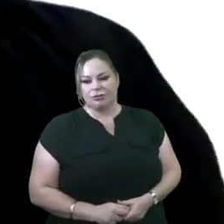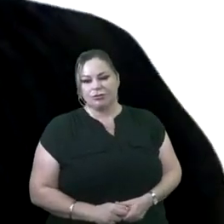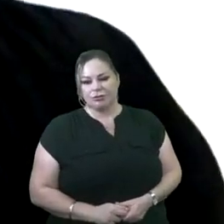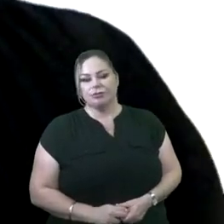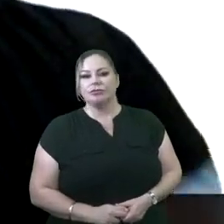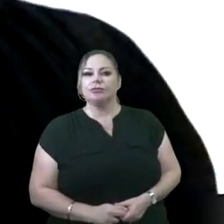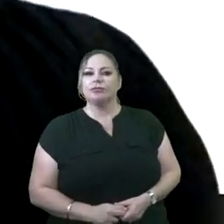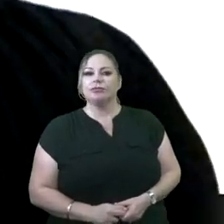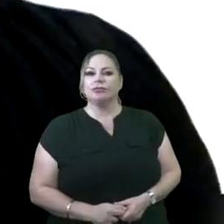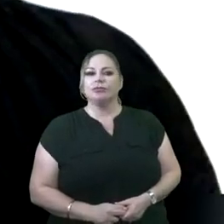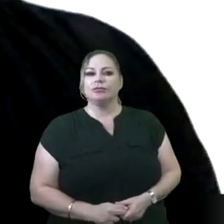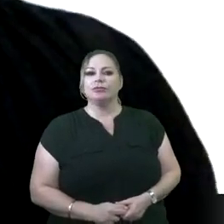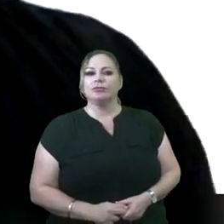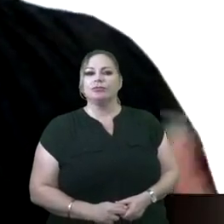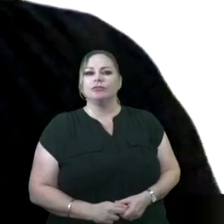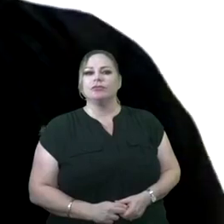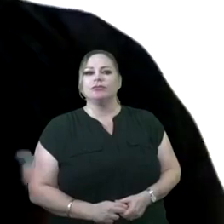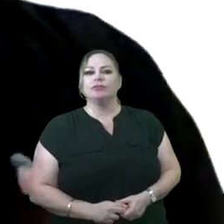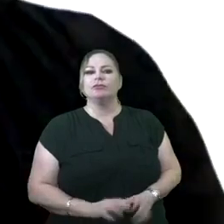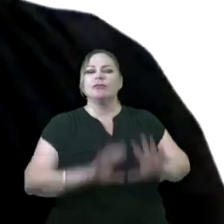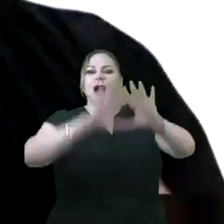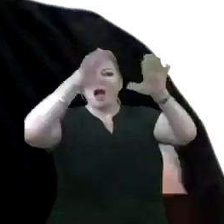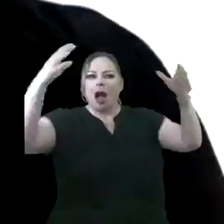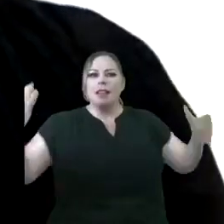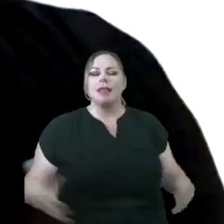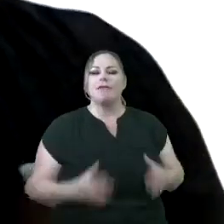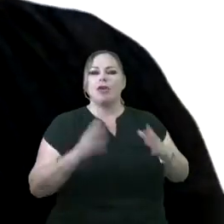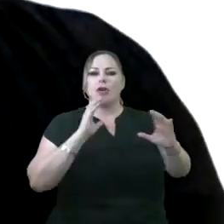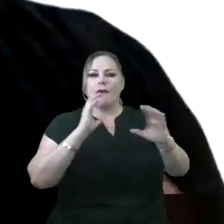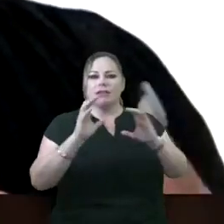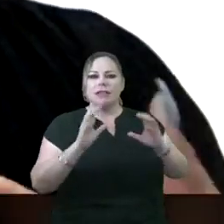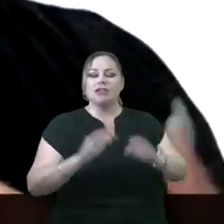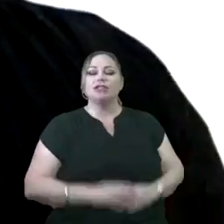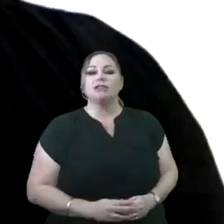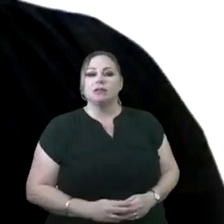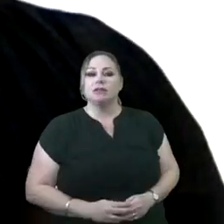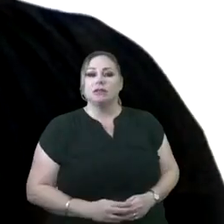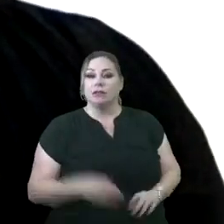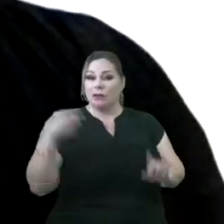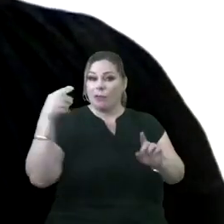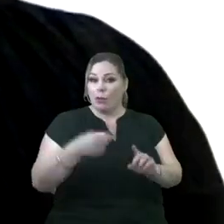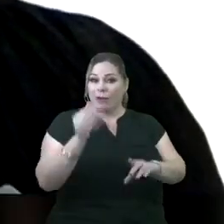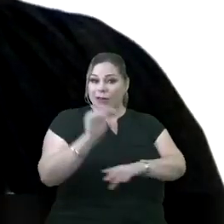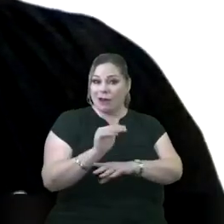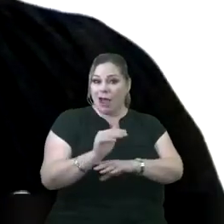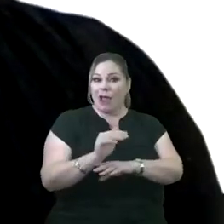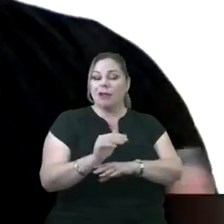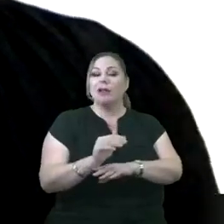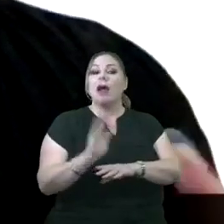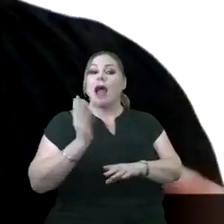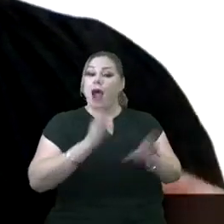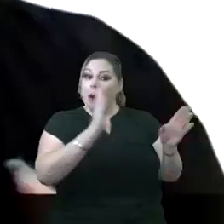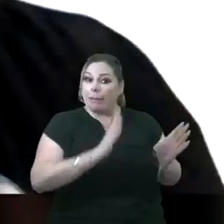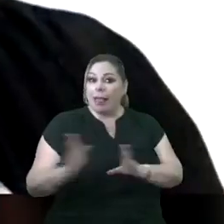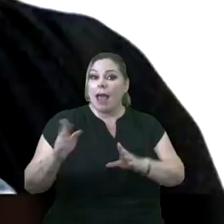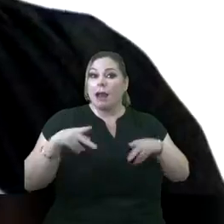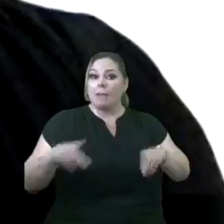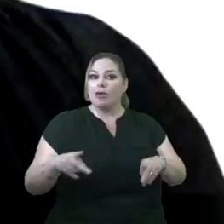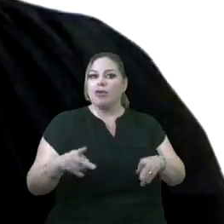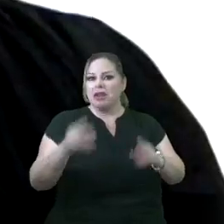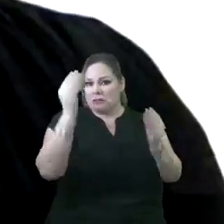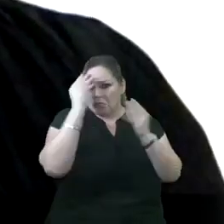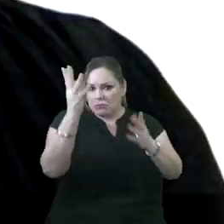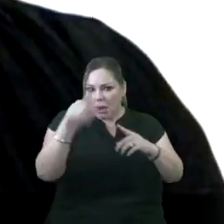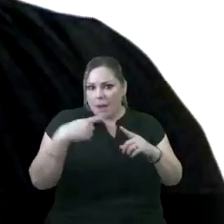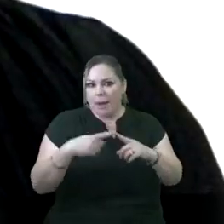So just at a high level of our conversation tonight, we're really going to be sharing with you many of our plans and opportunities for